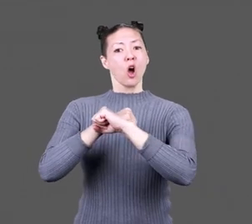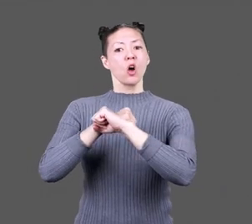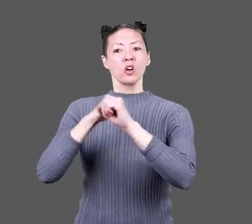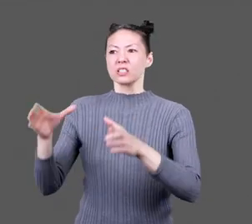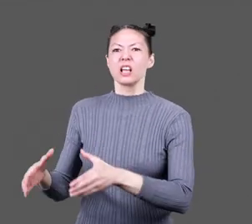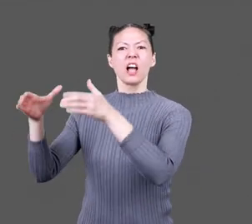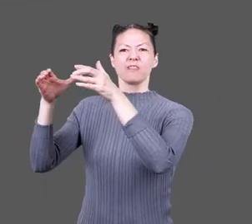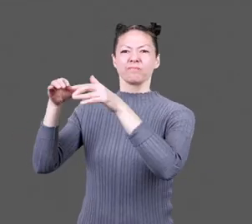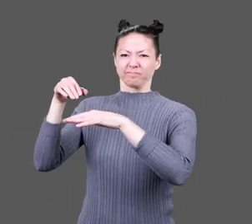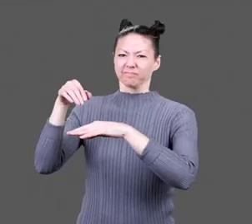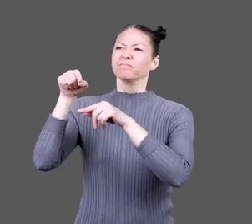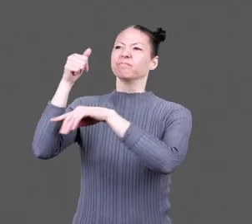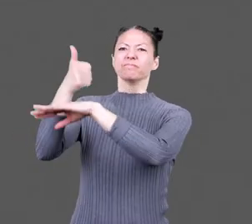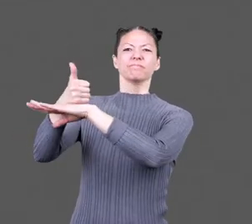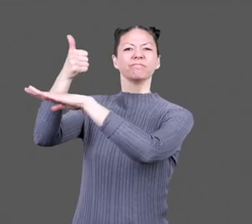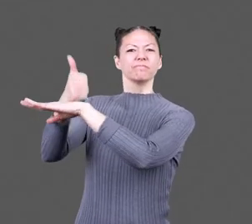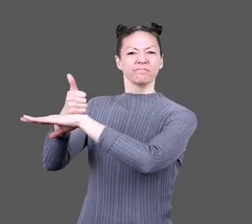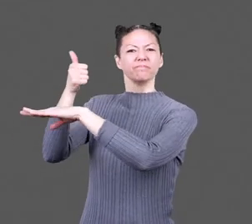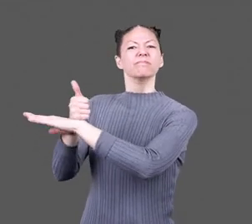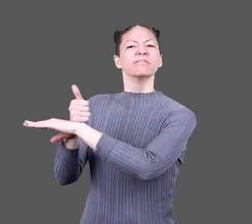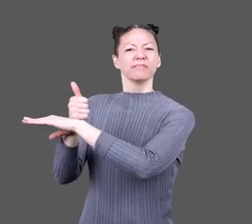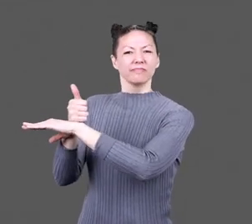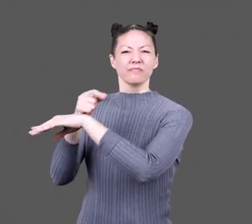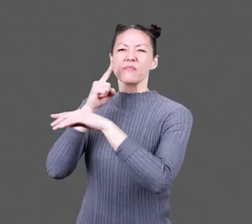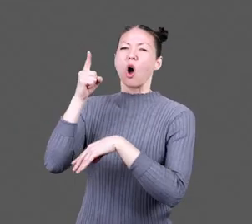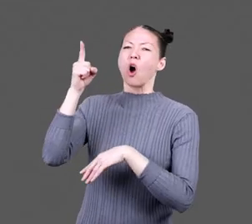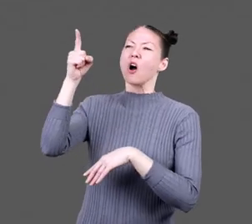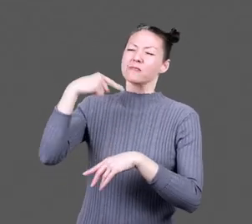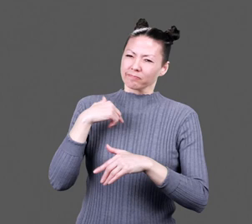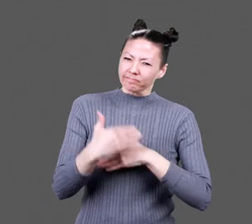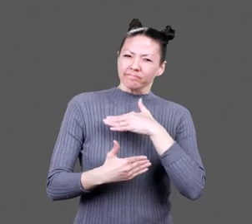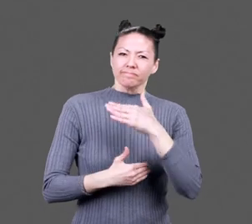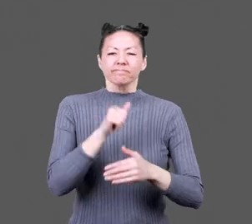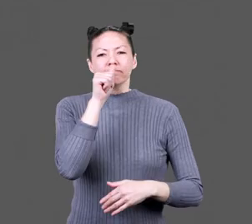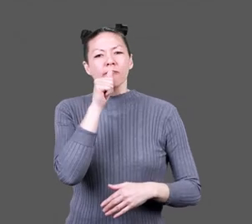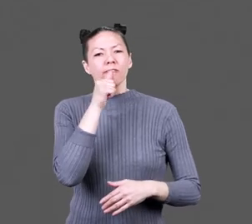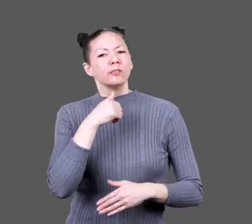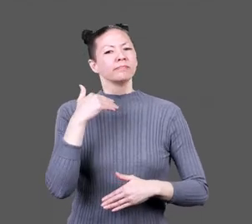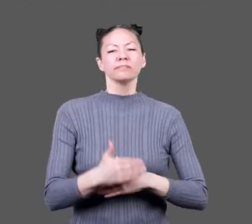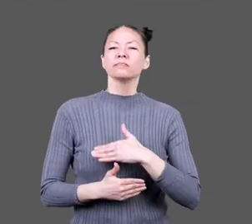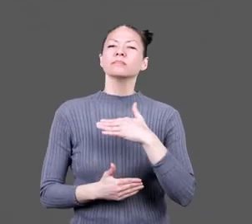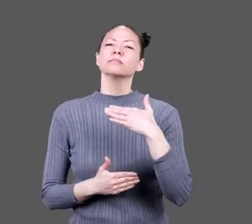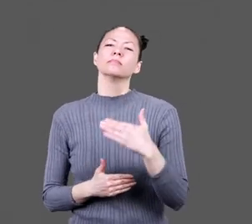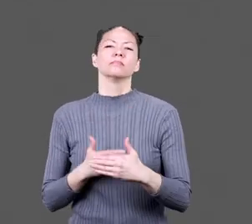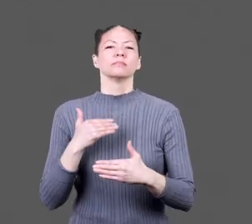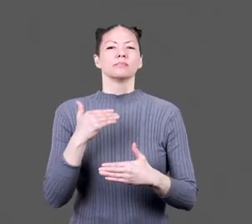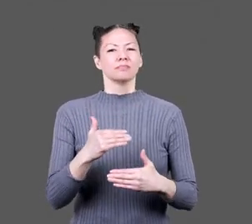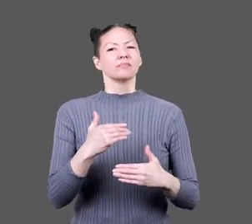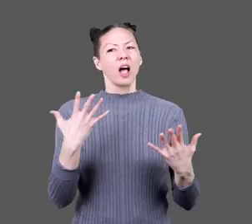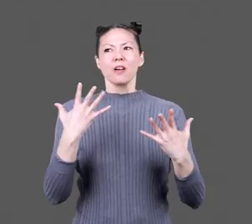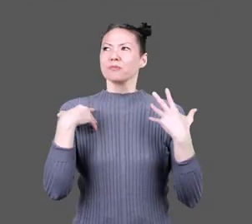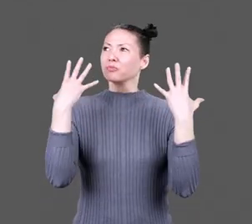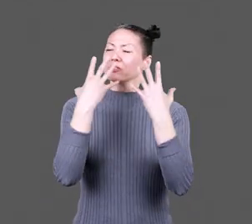The guard towers remained. The lives we knew before we came to Topaz seemed so far away. But we were